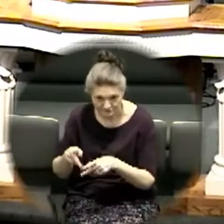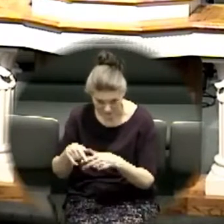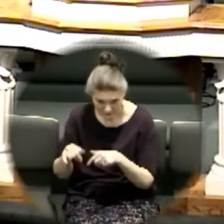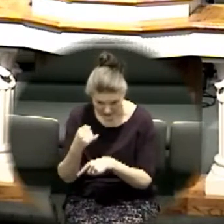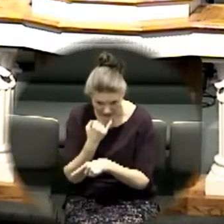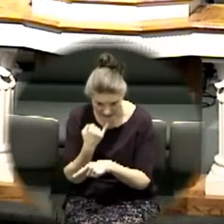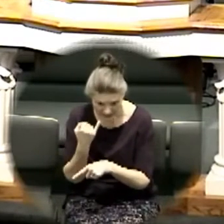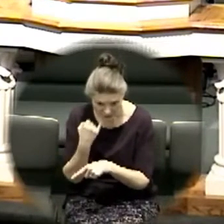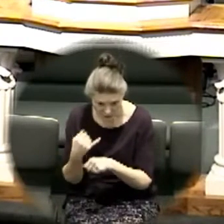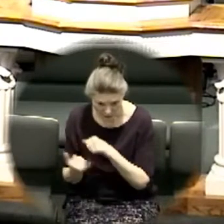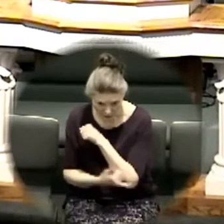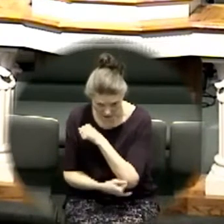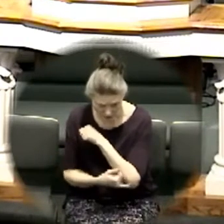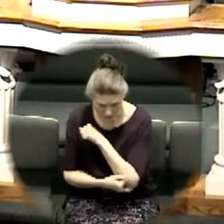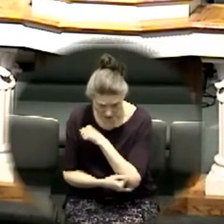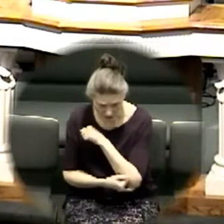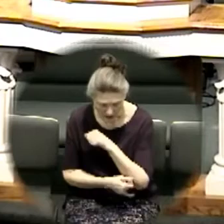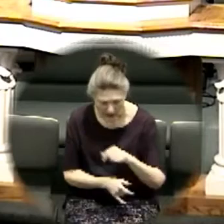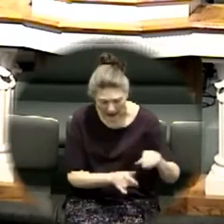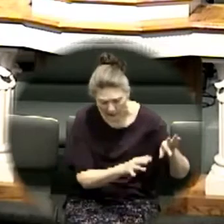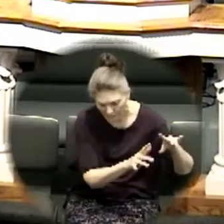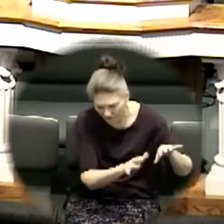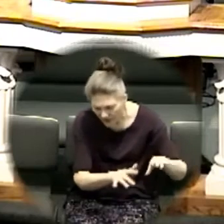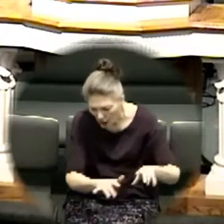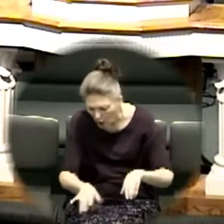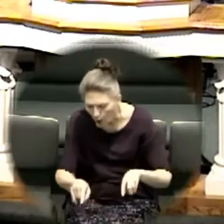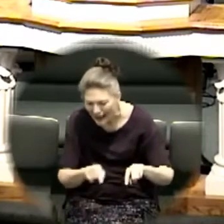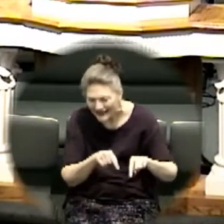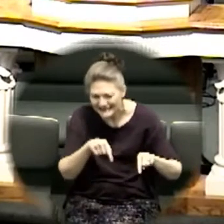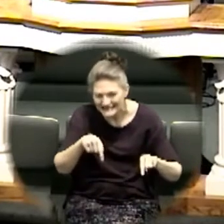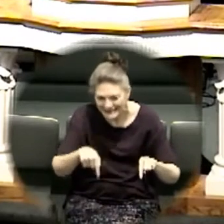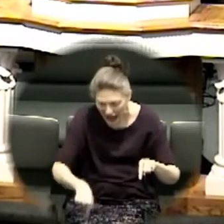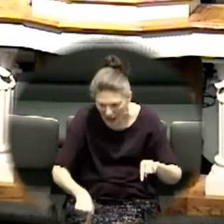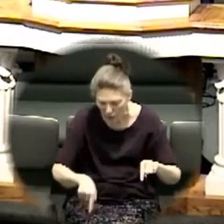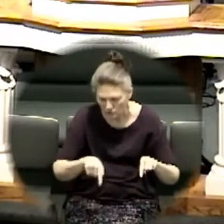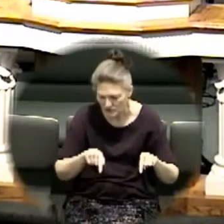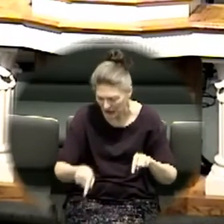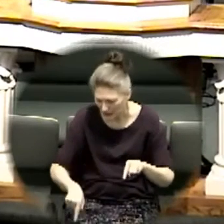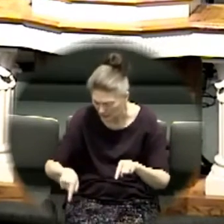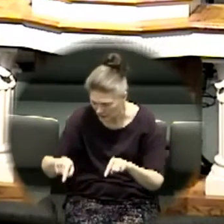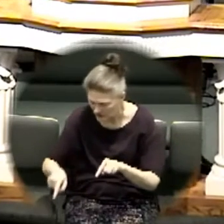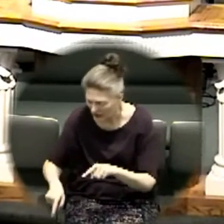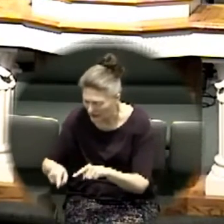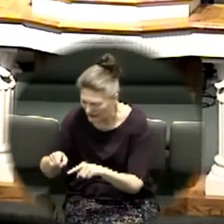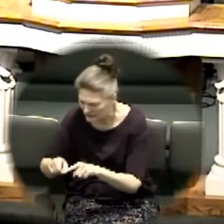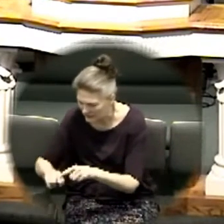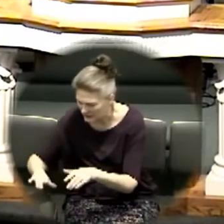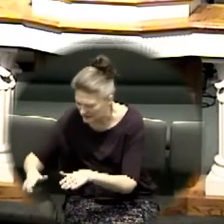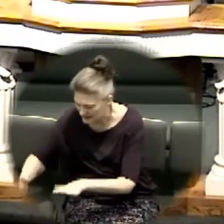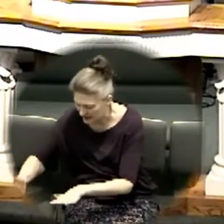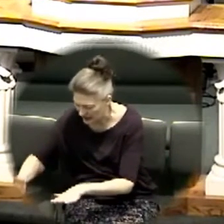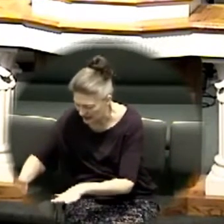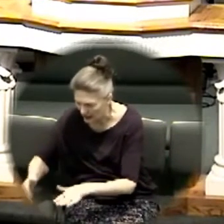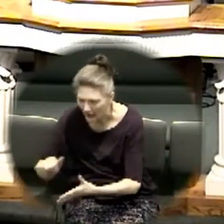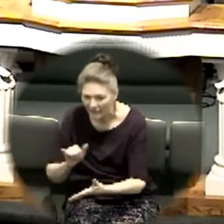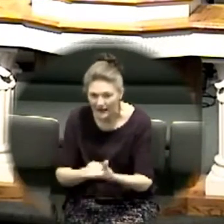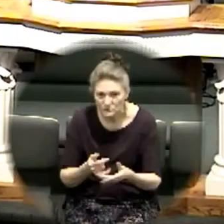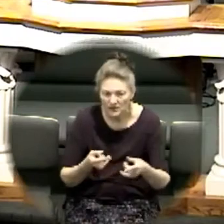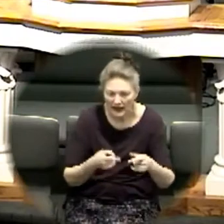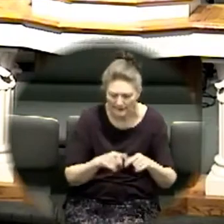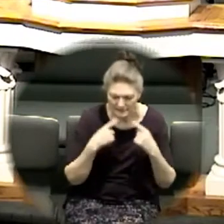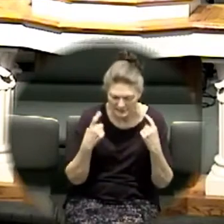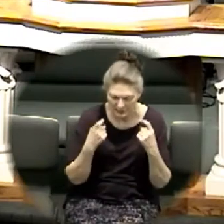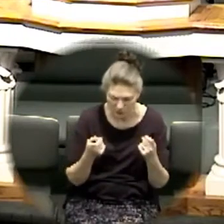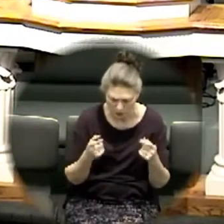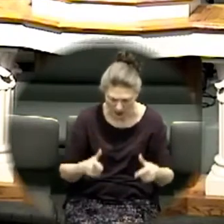God will flow down and down and down until it is dead that's what happens in our sin when